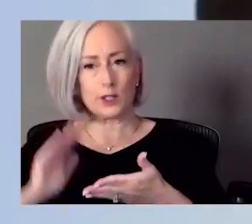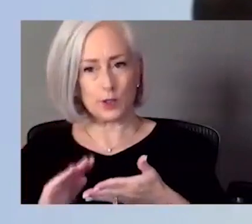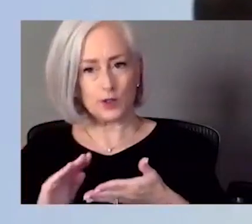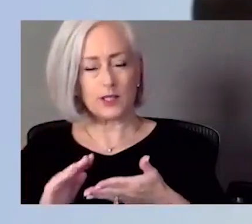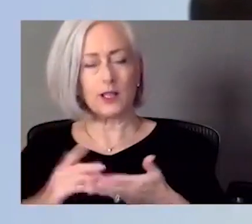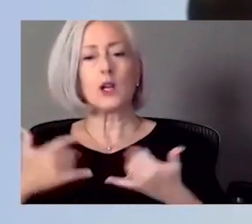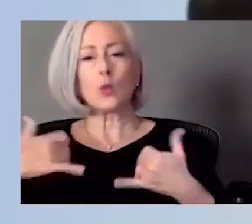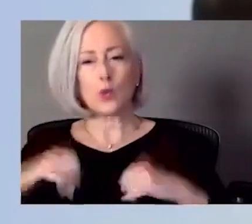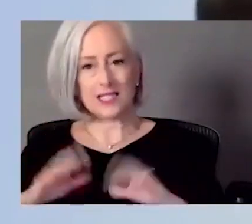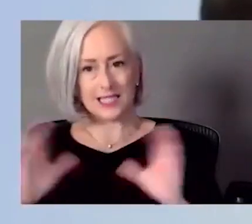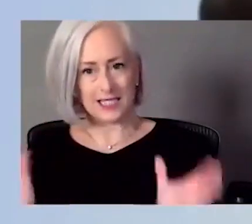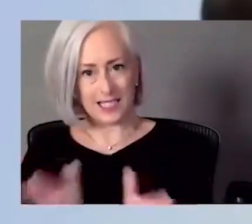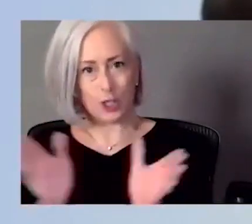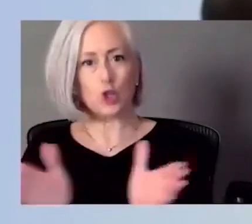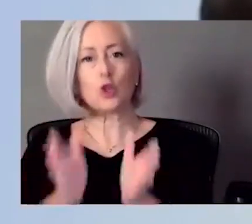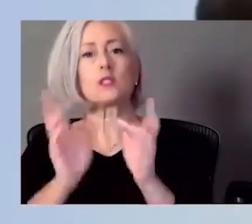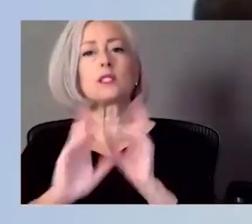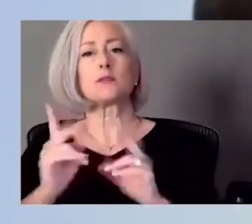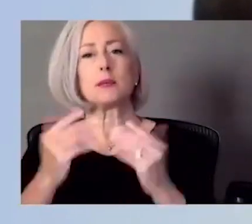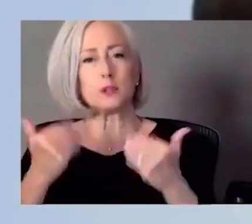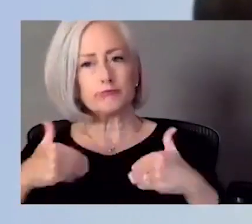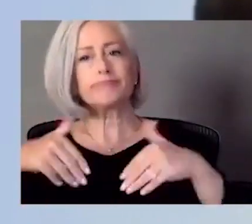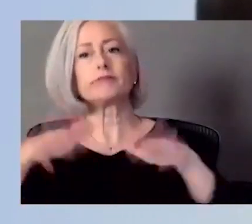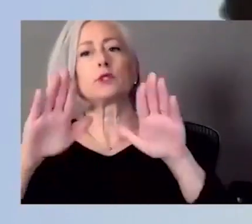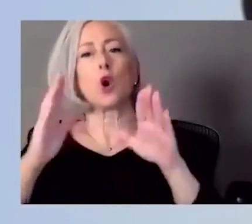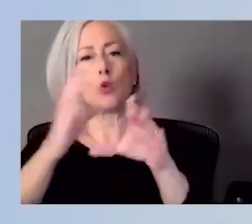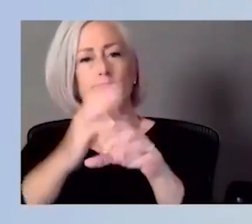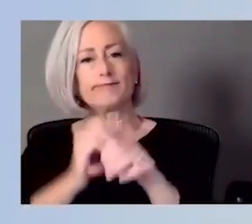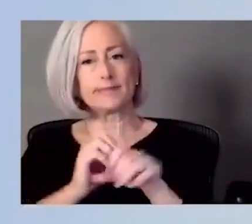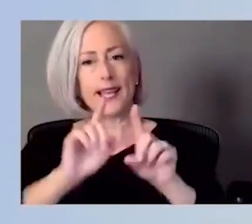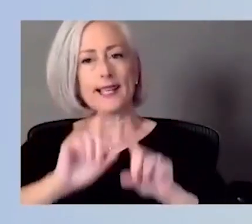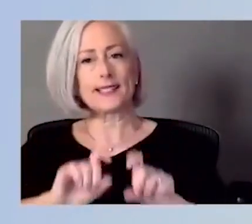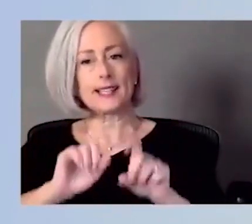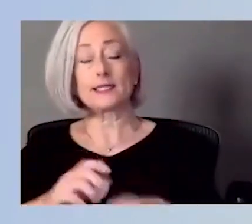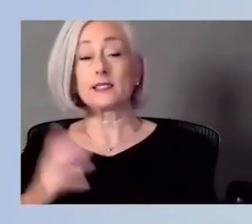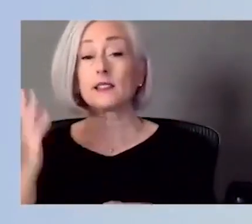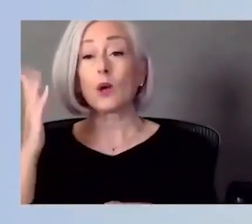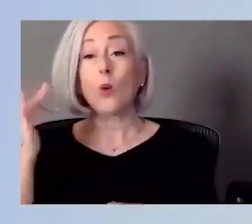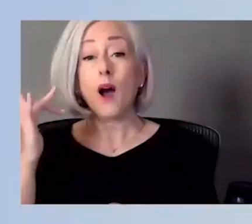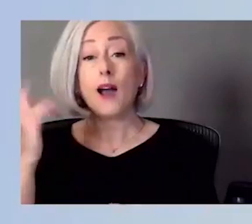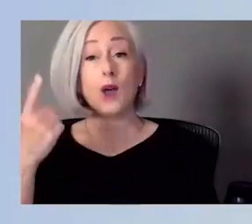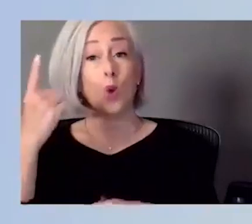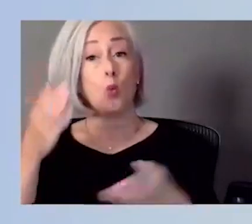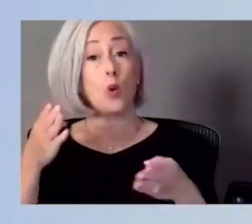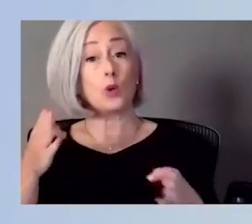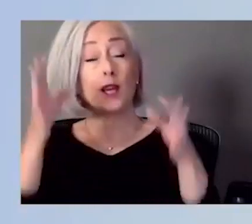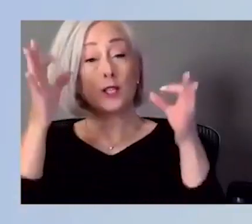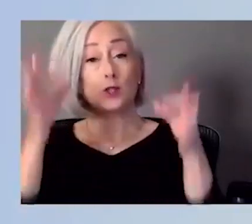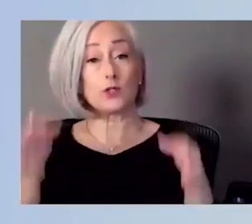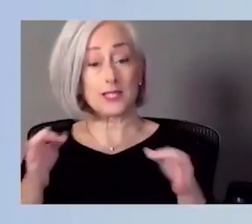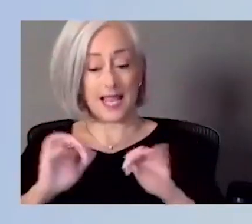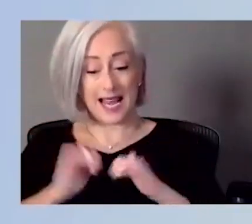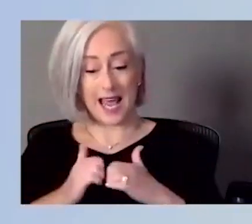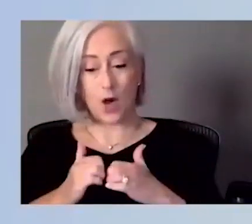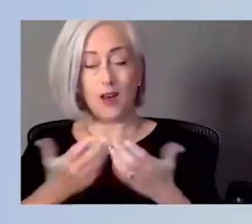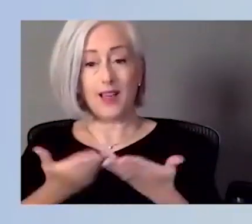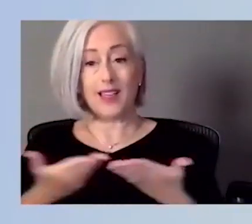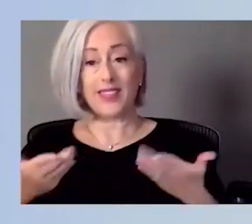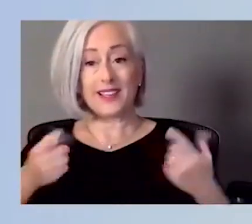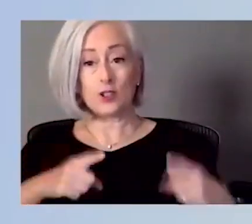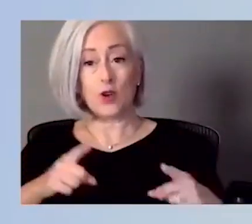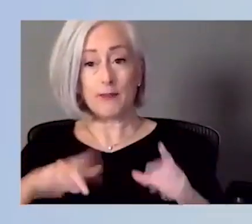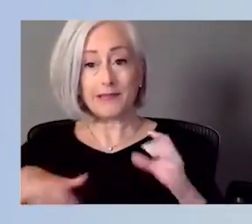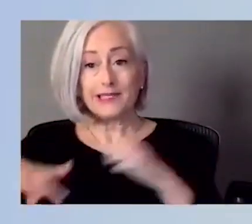people to get tested because we know that that's one of the ways that we can determine how things are moving within our